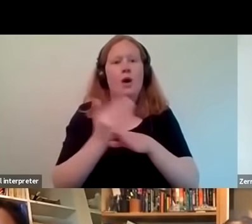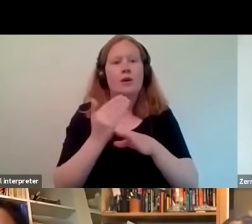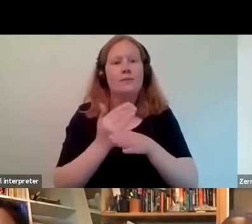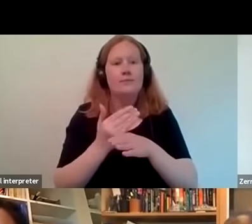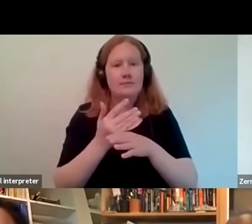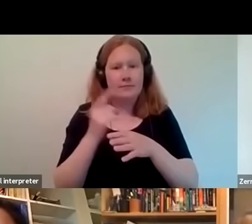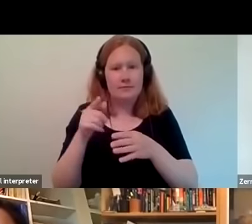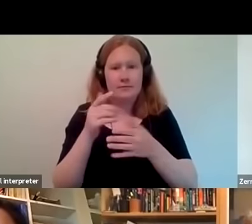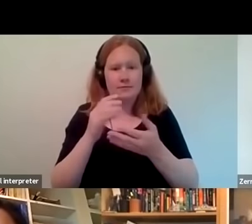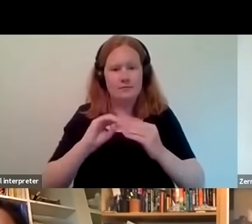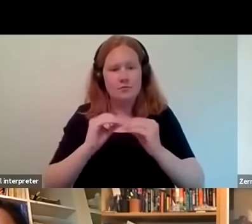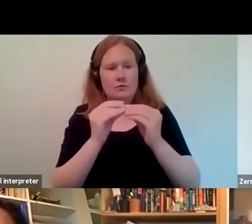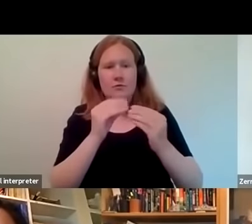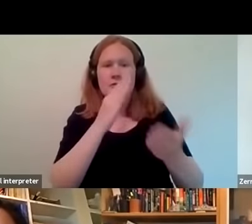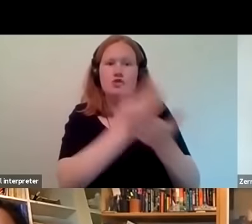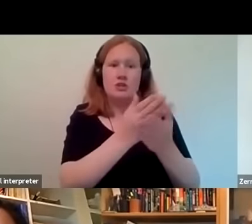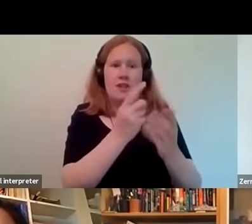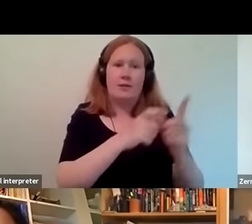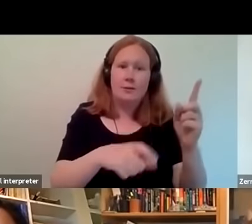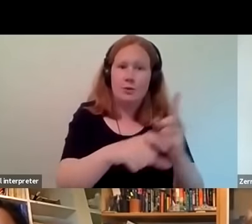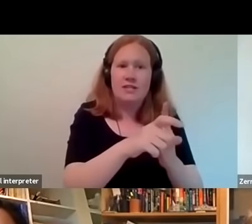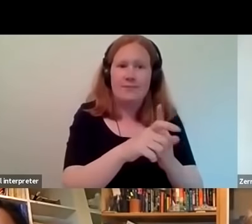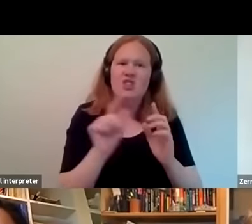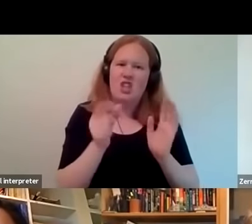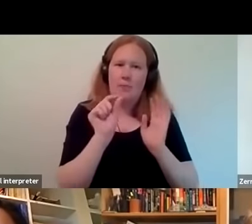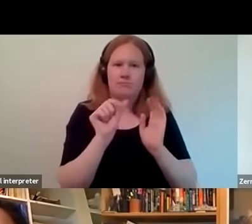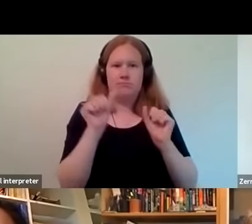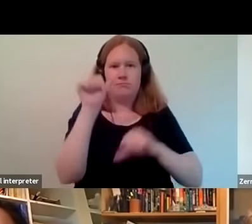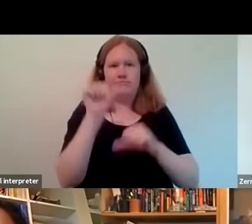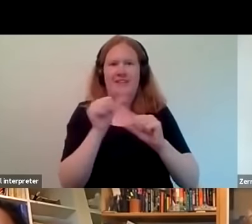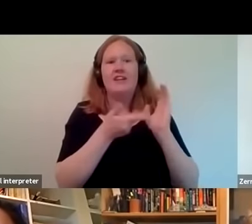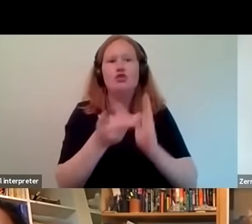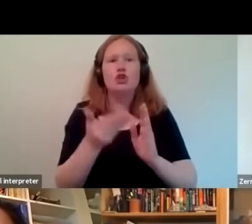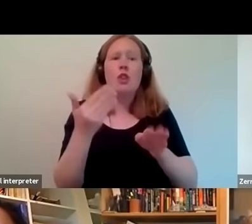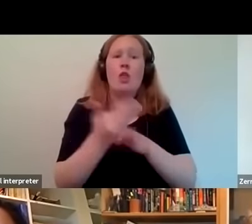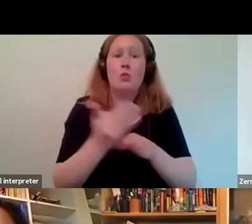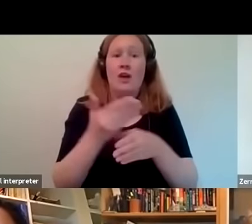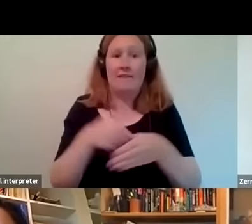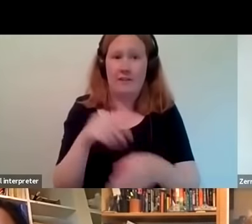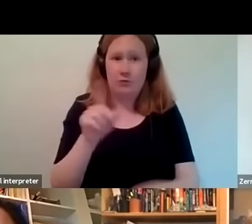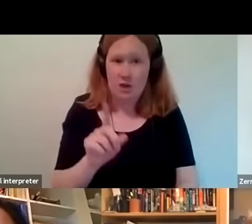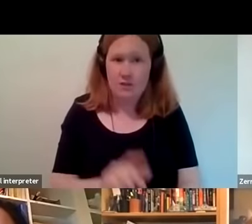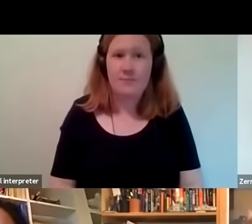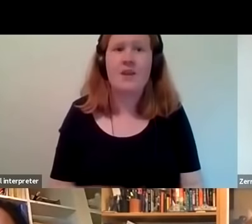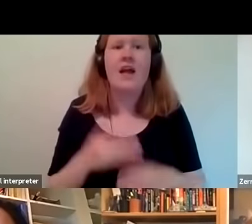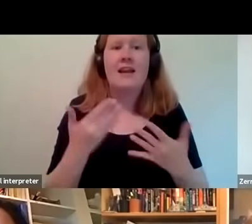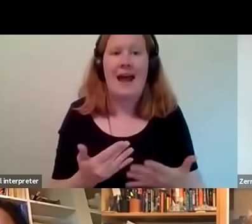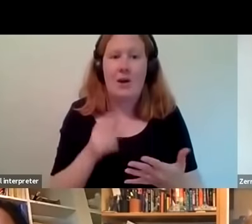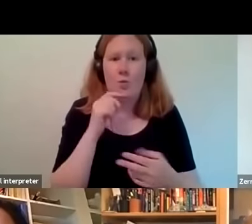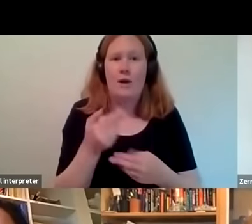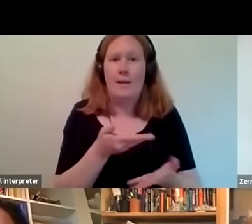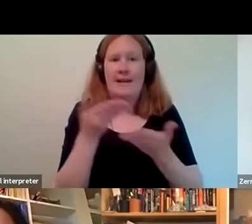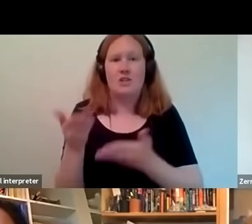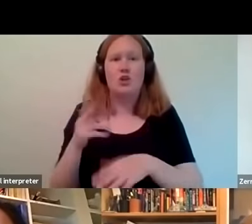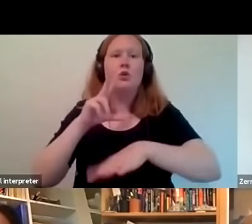connections within the community so that was just to intro everybody um what that work was about and now i'm going to pivot over to um dr